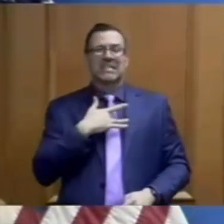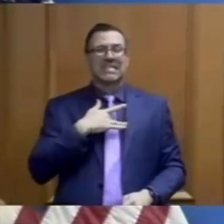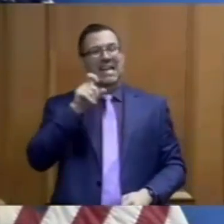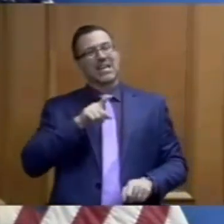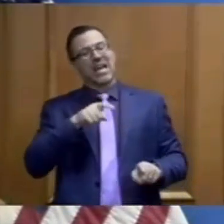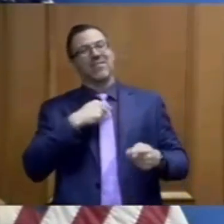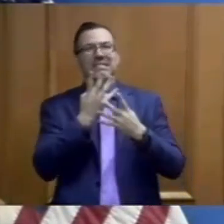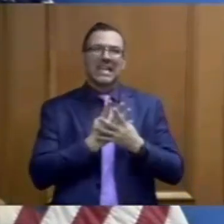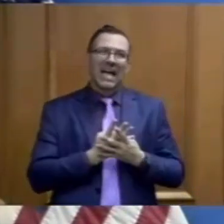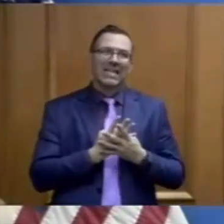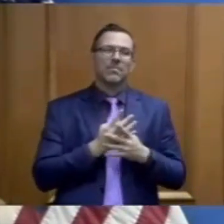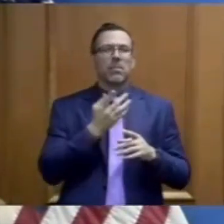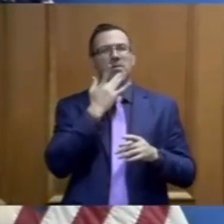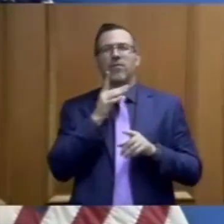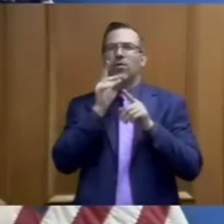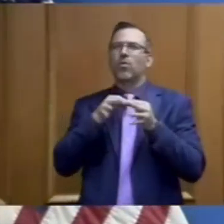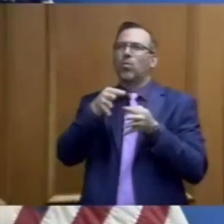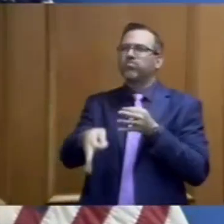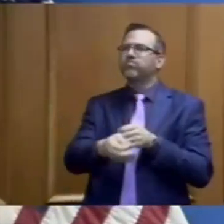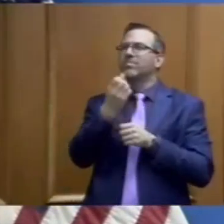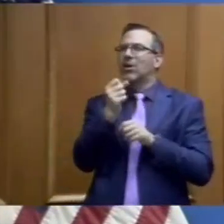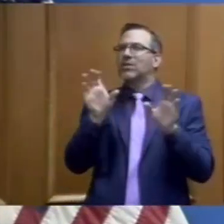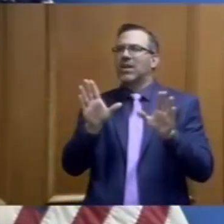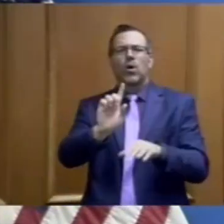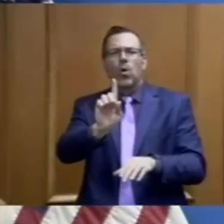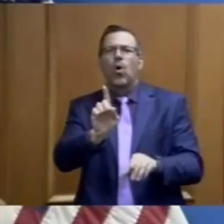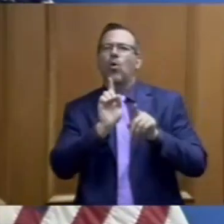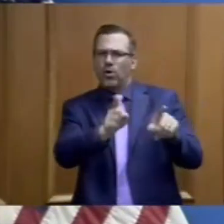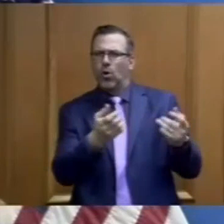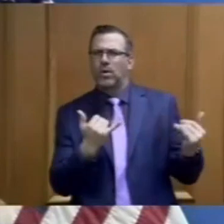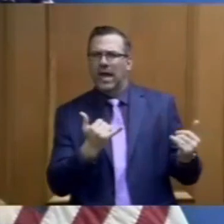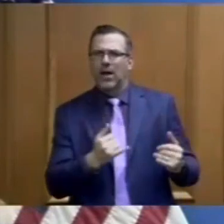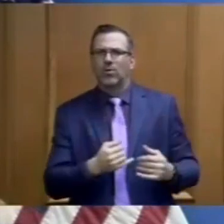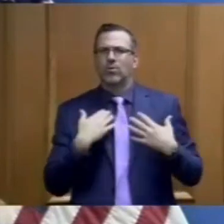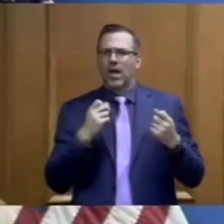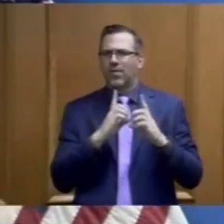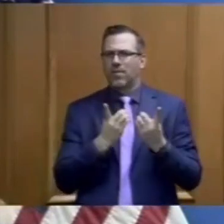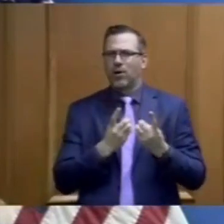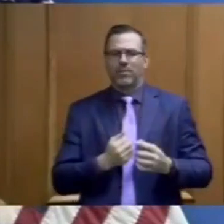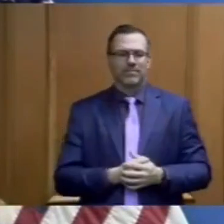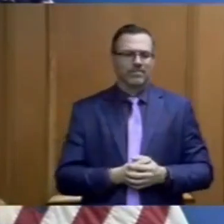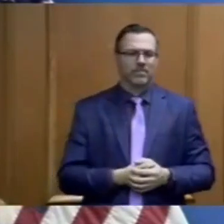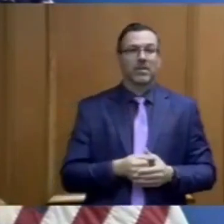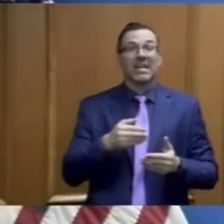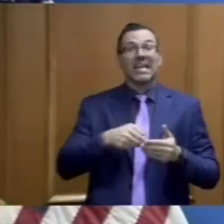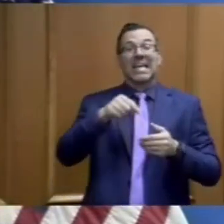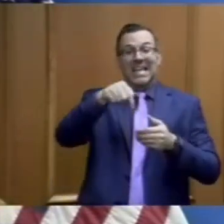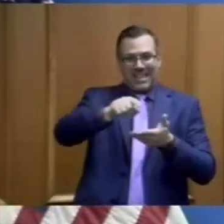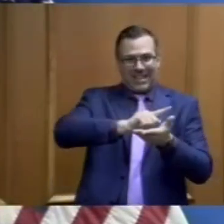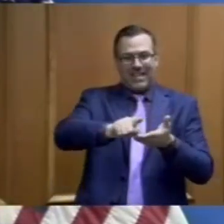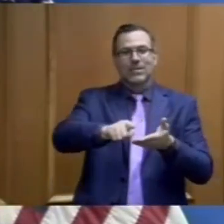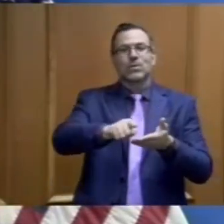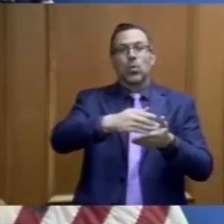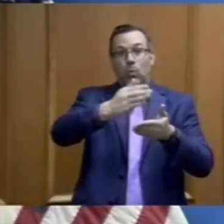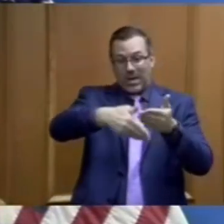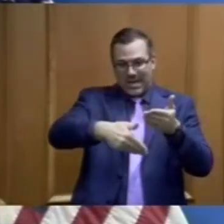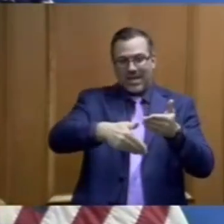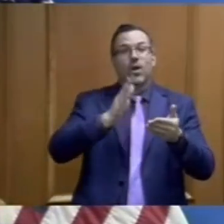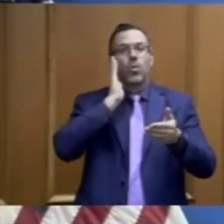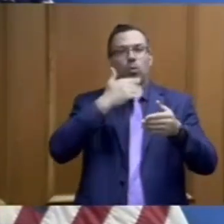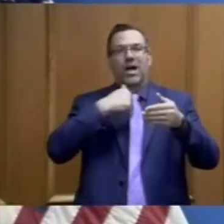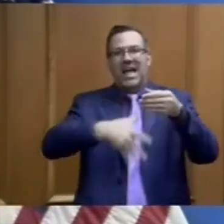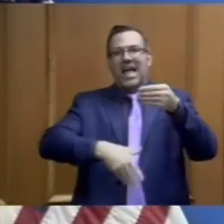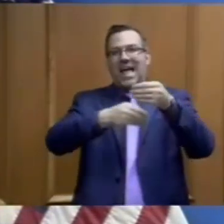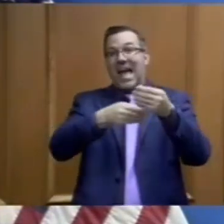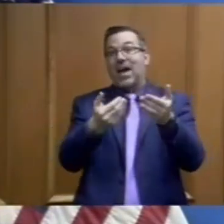Go ahead and go to your health department now. Speaking of the coming weekend, we will have additional sites, new sites